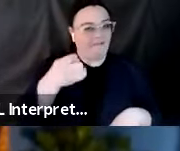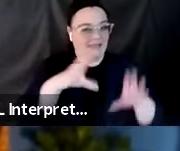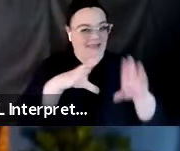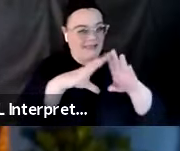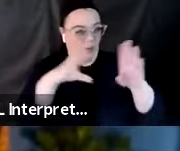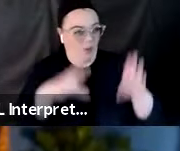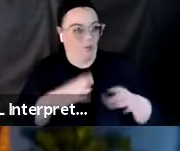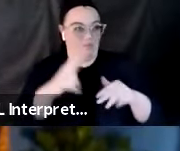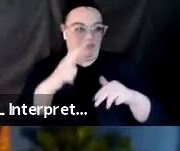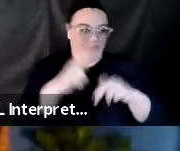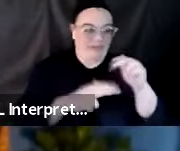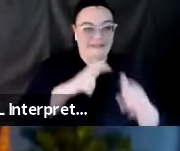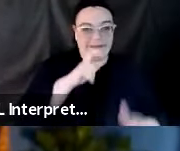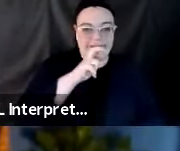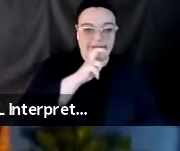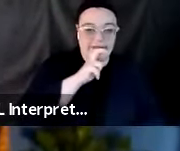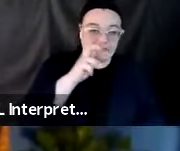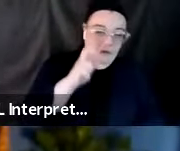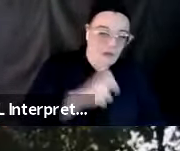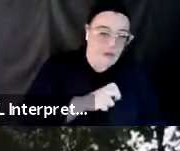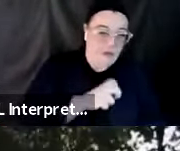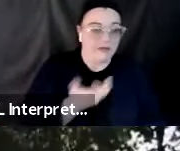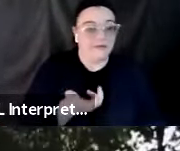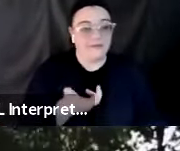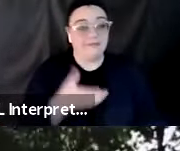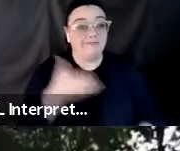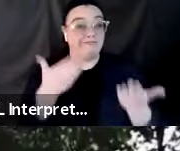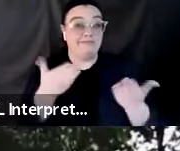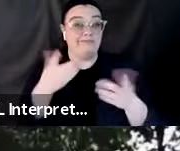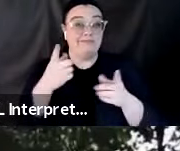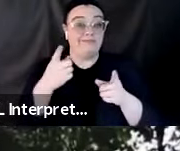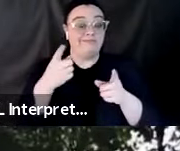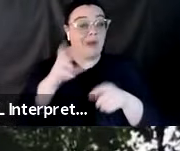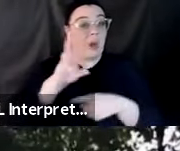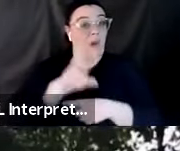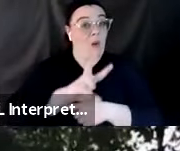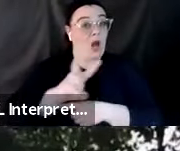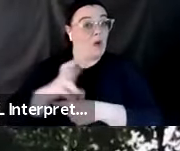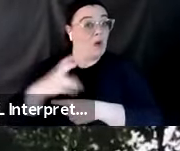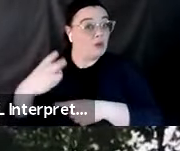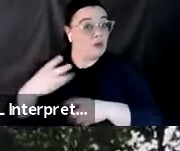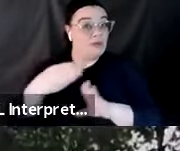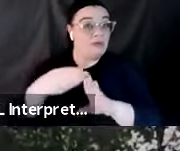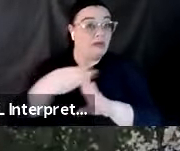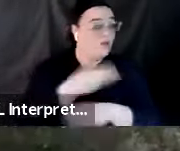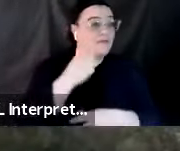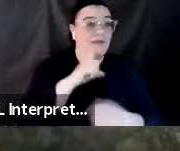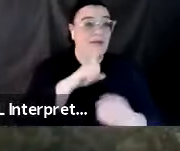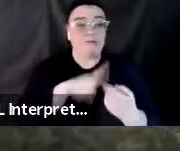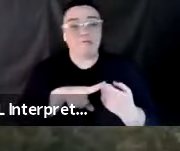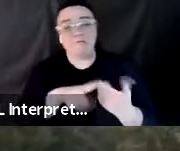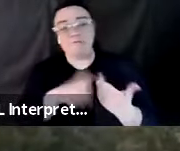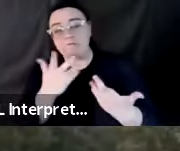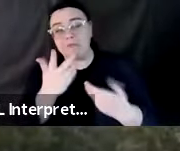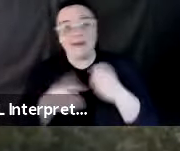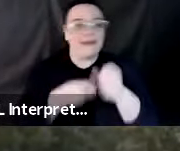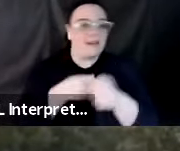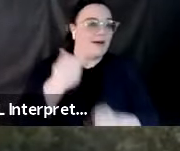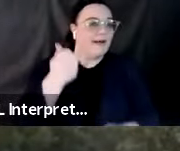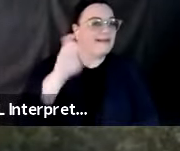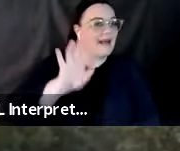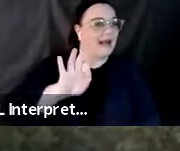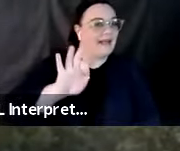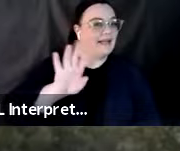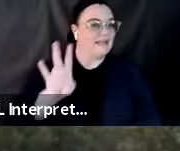let's say one built around the time of World War II or before, or even all the way up through 1979, it's